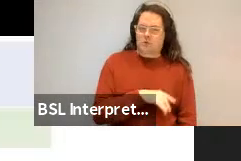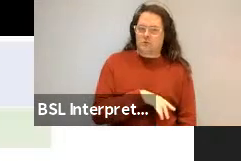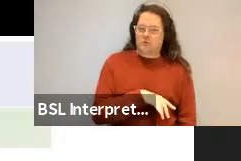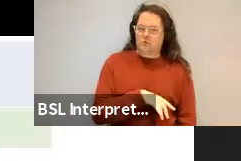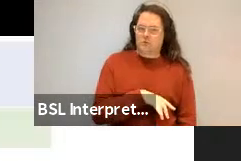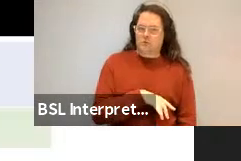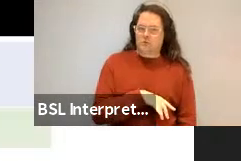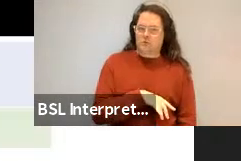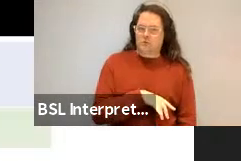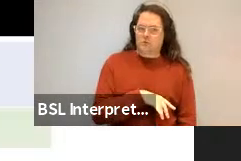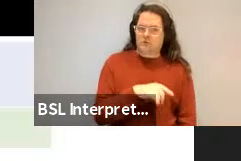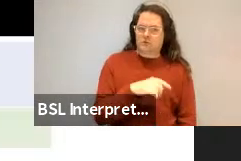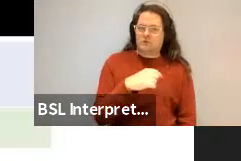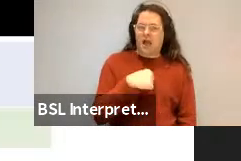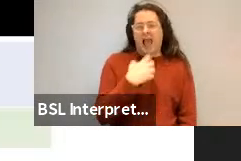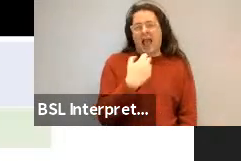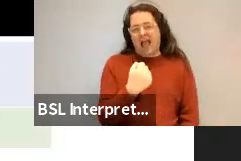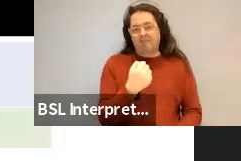I have a one dog.